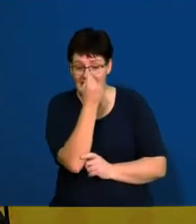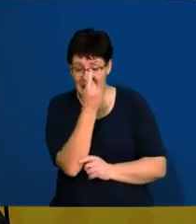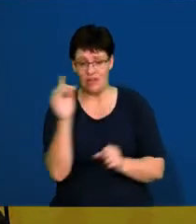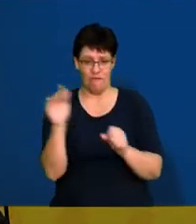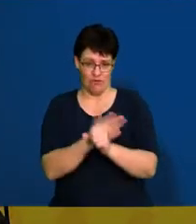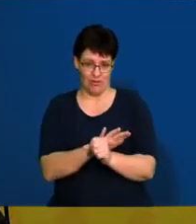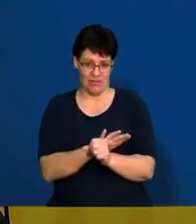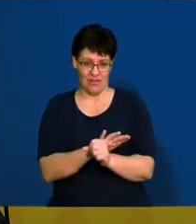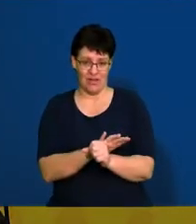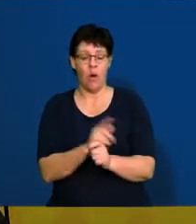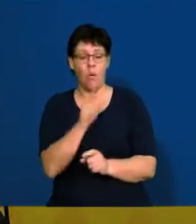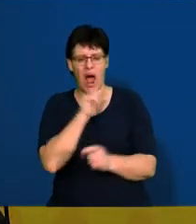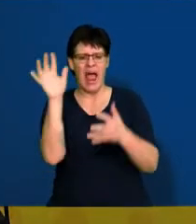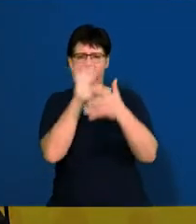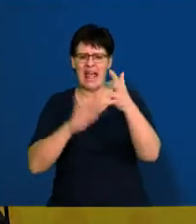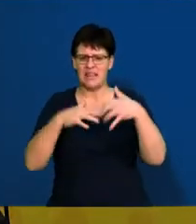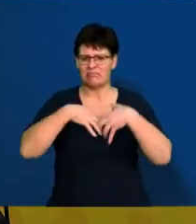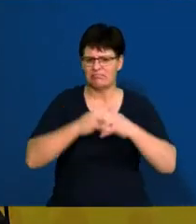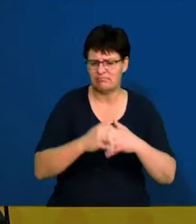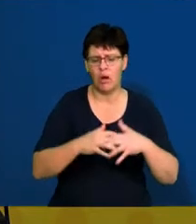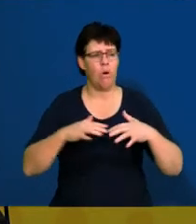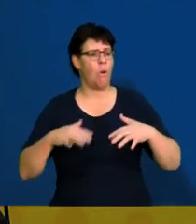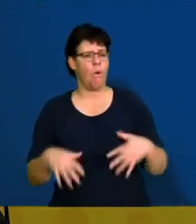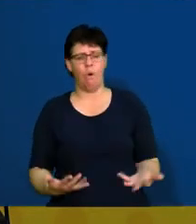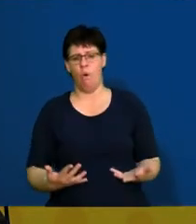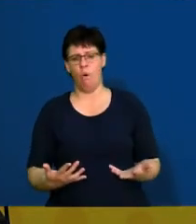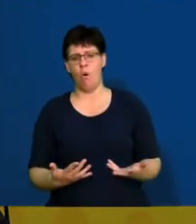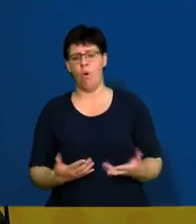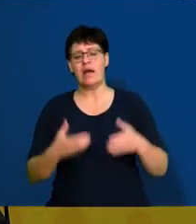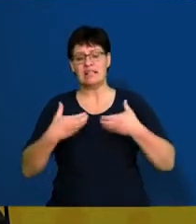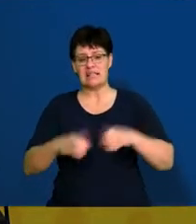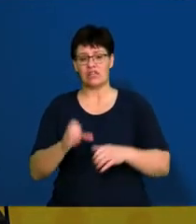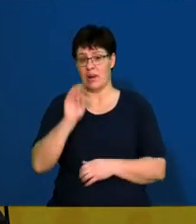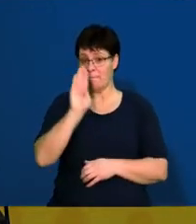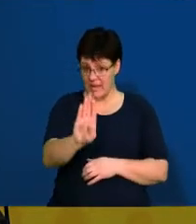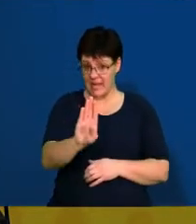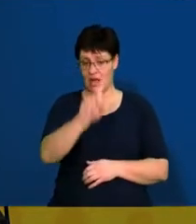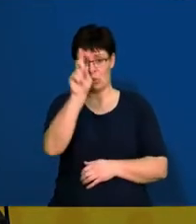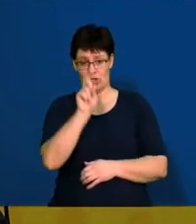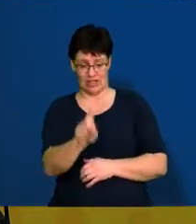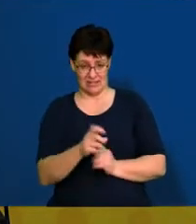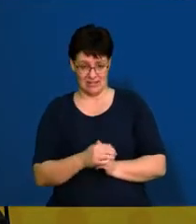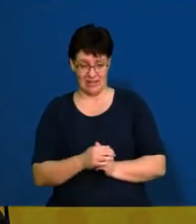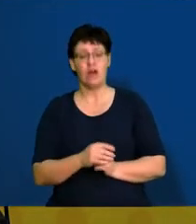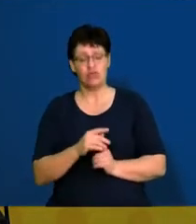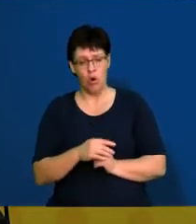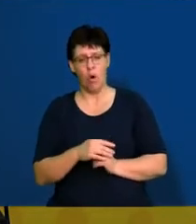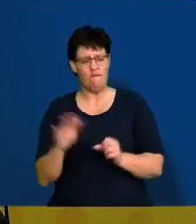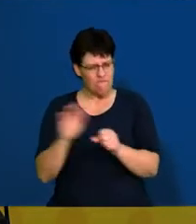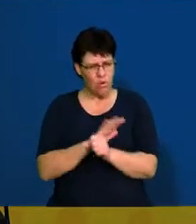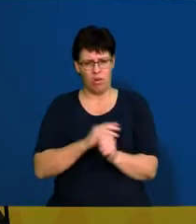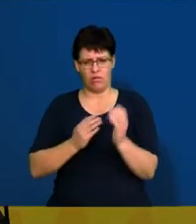that. Once again, that can come into an essay question or it could even be a section B question. So, go through it